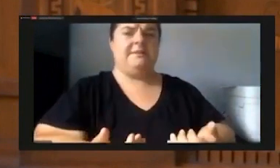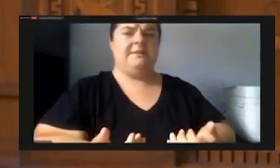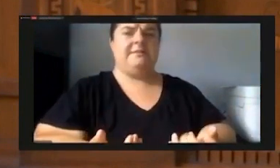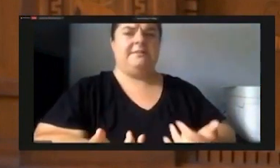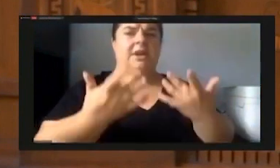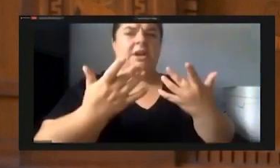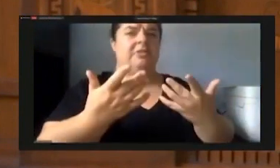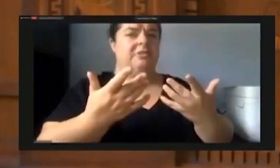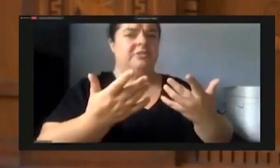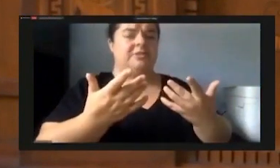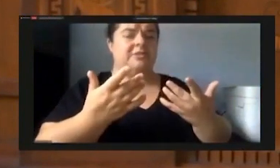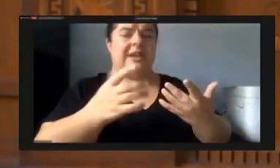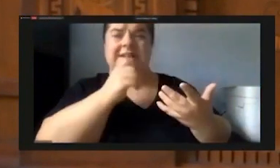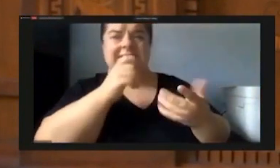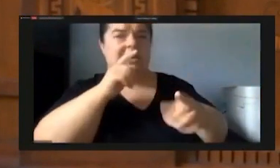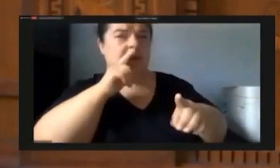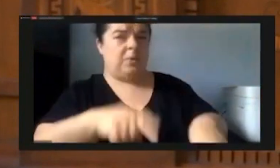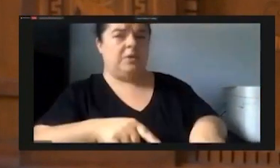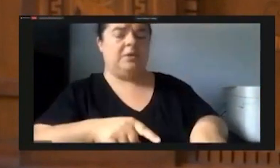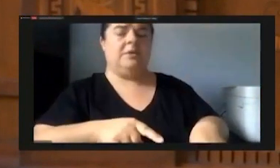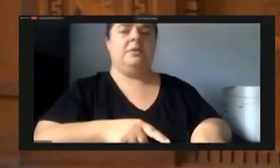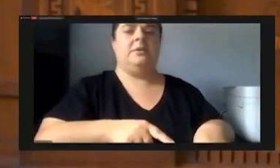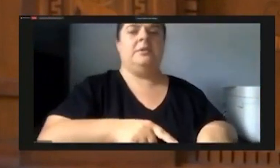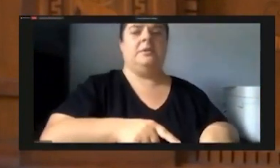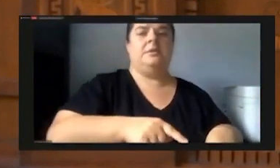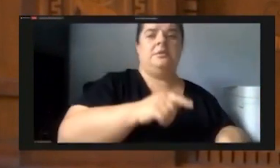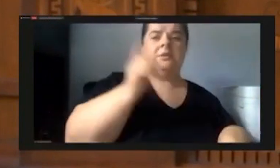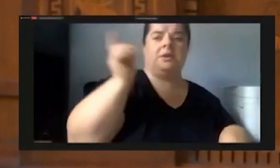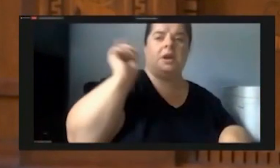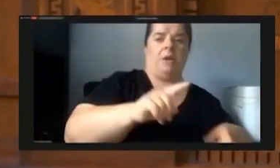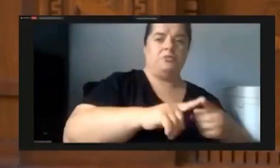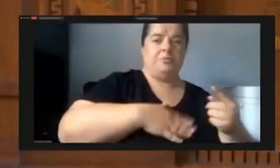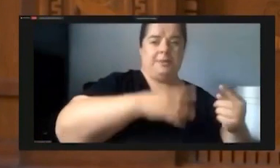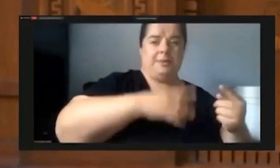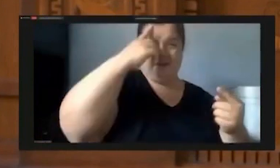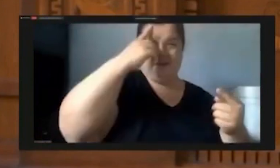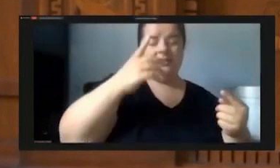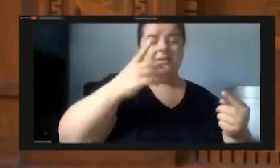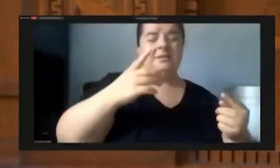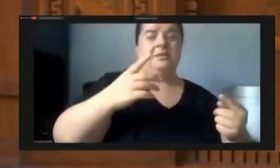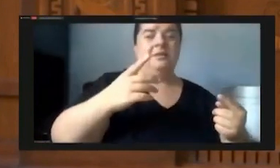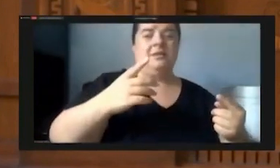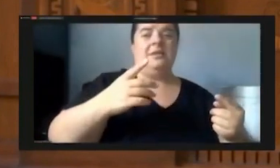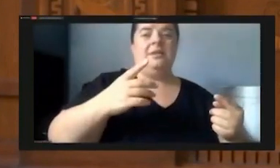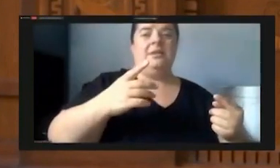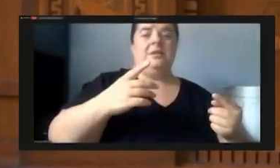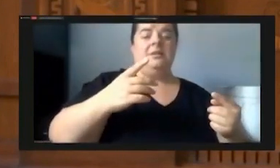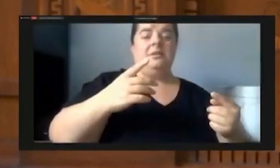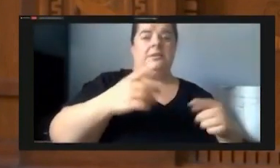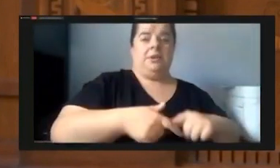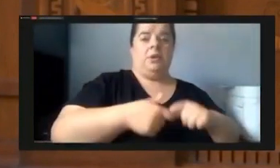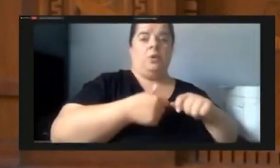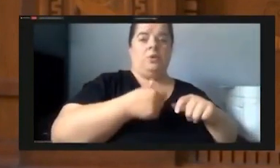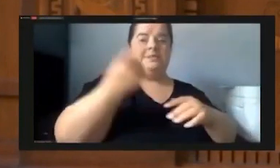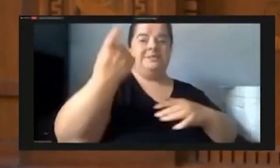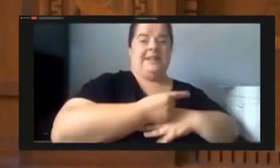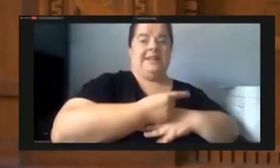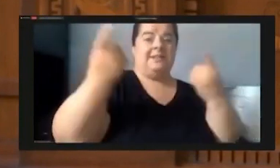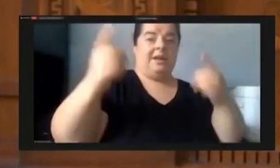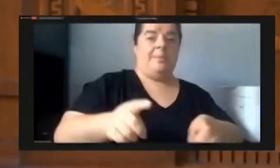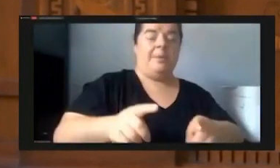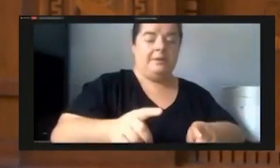command or decree, nor did it come into my mind. Therefore, behold, days are coming," declares the Lord,